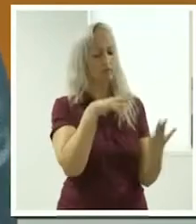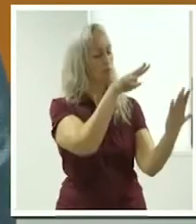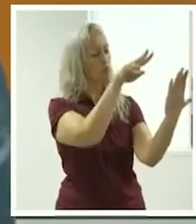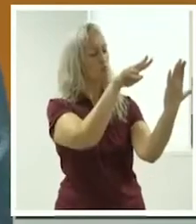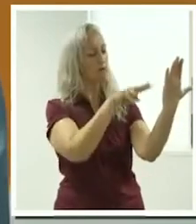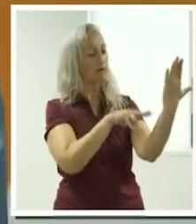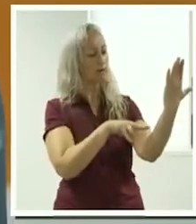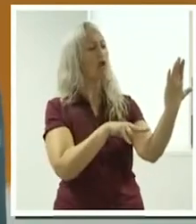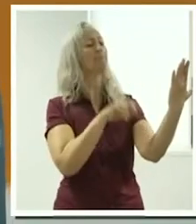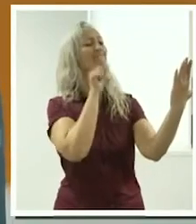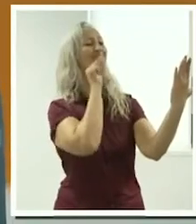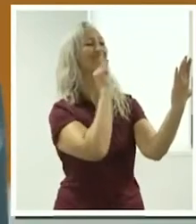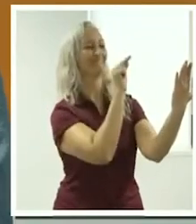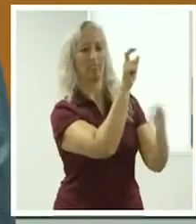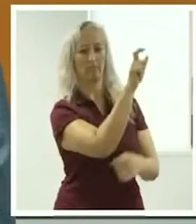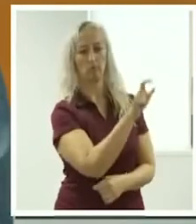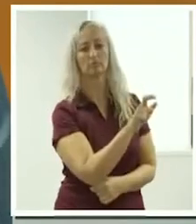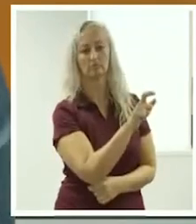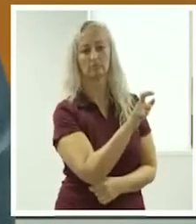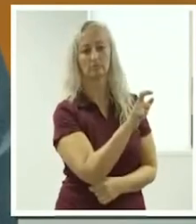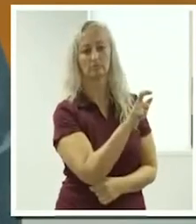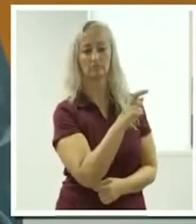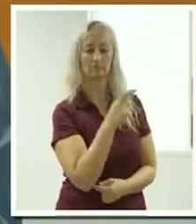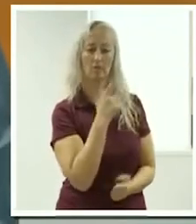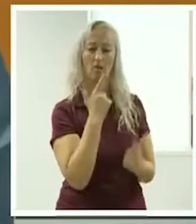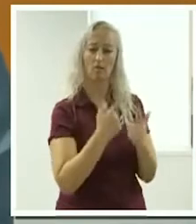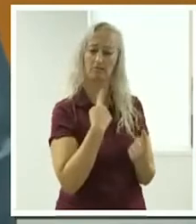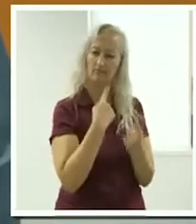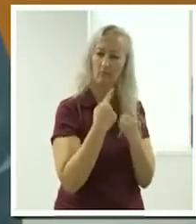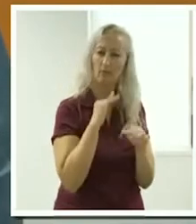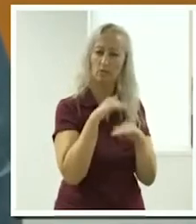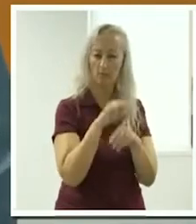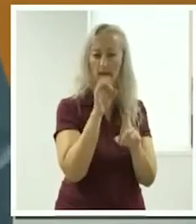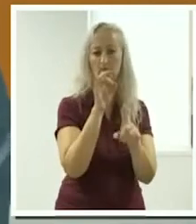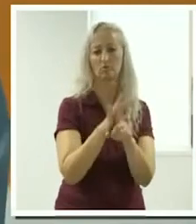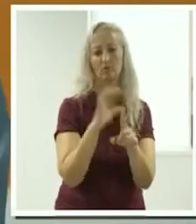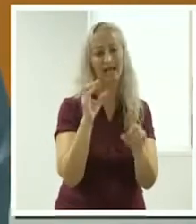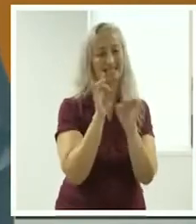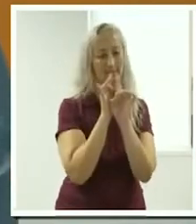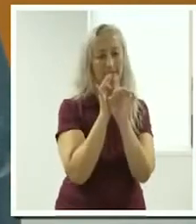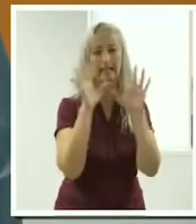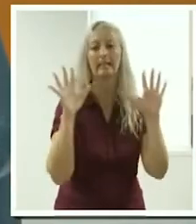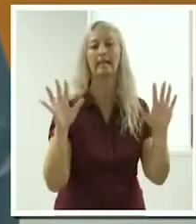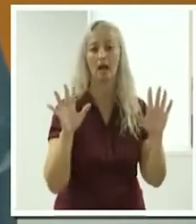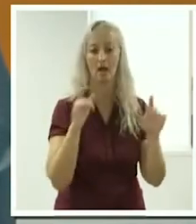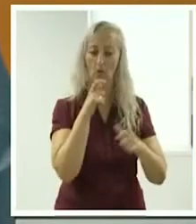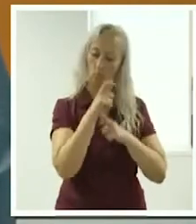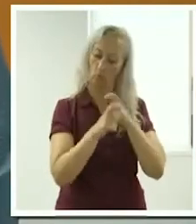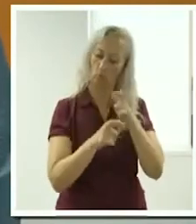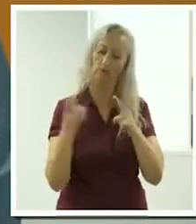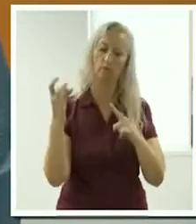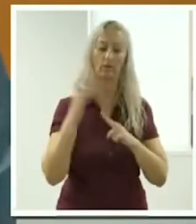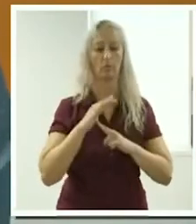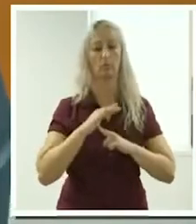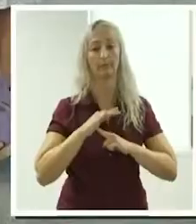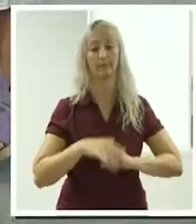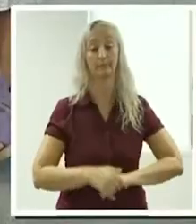personality I would like. And so, it's really clear communication and wording is very important.